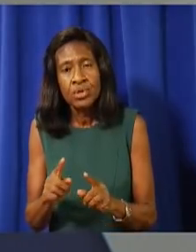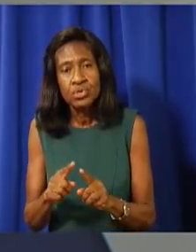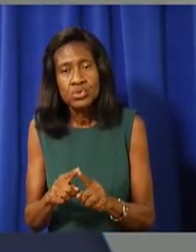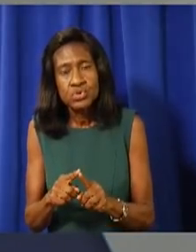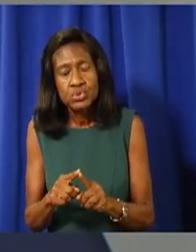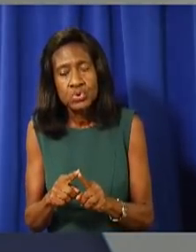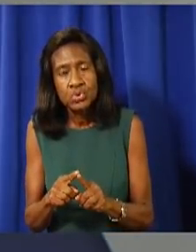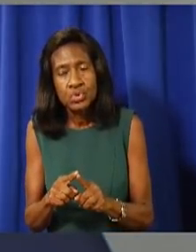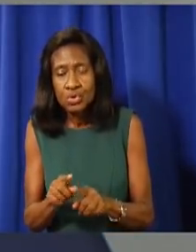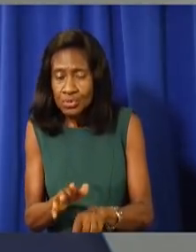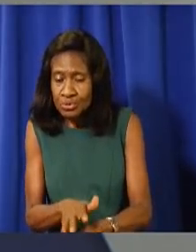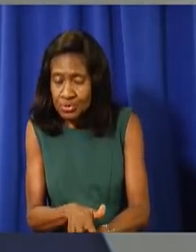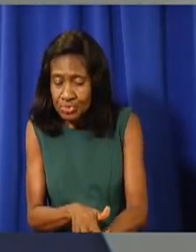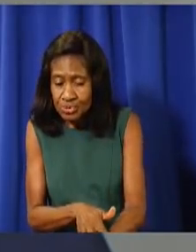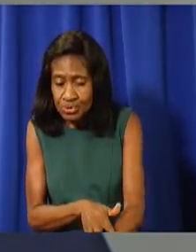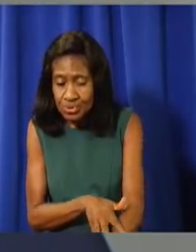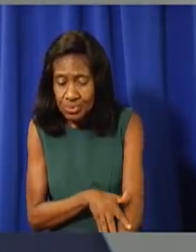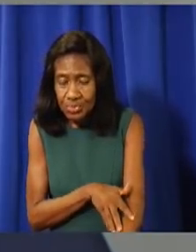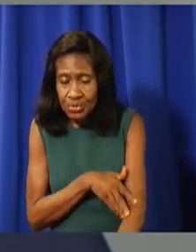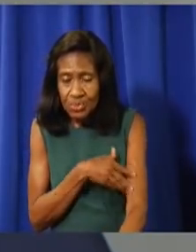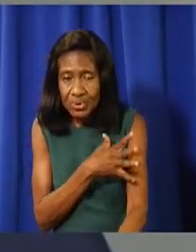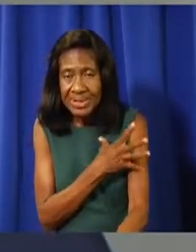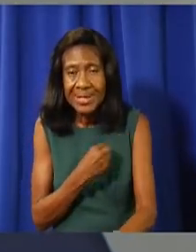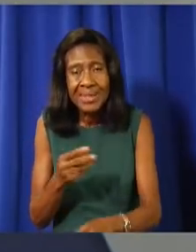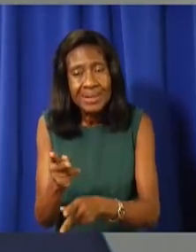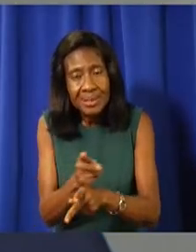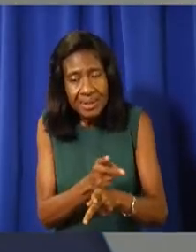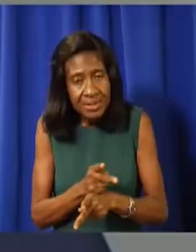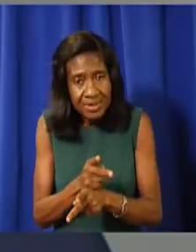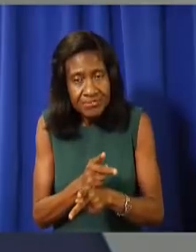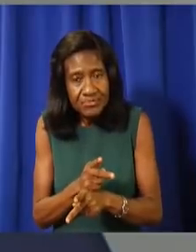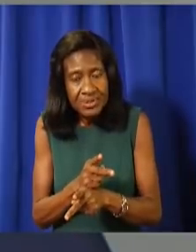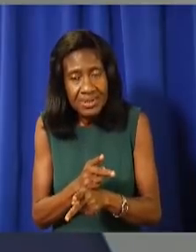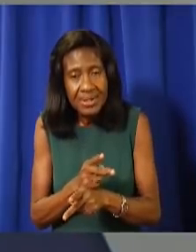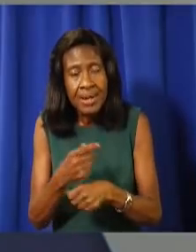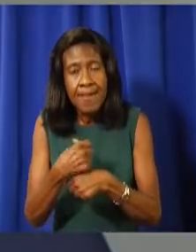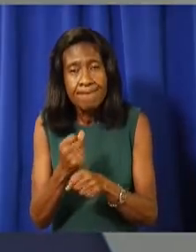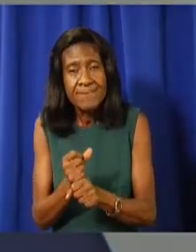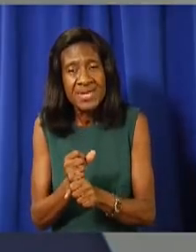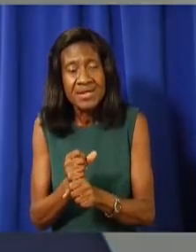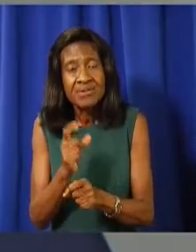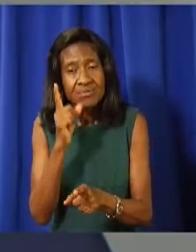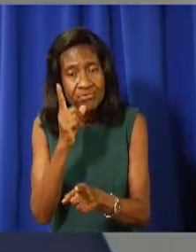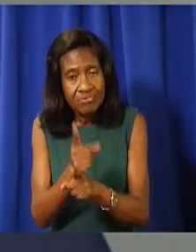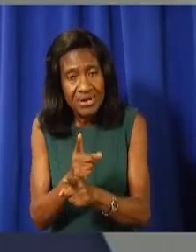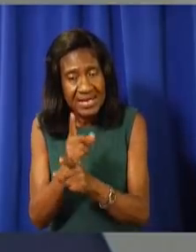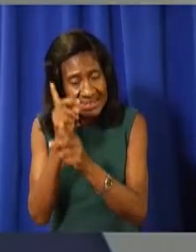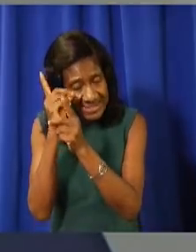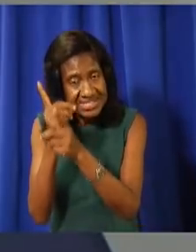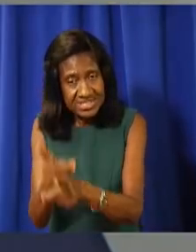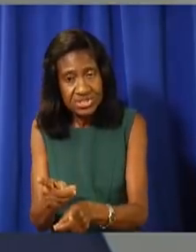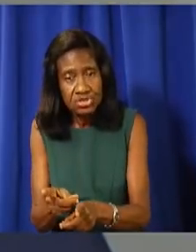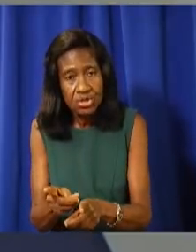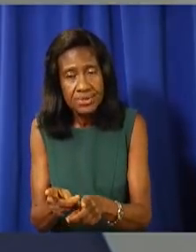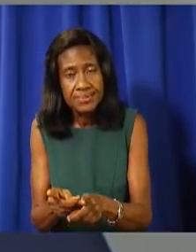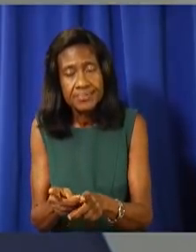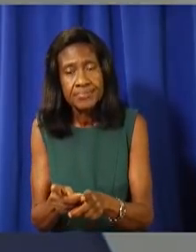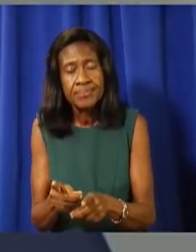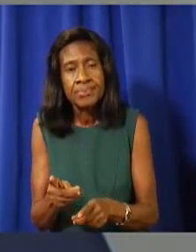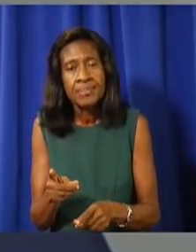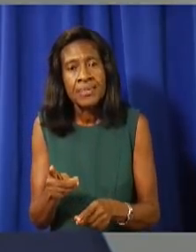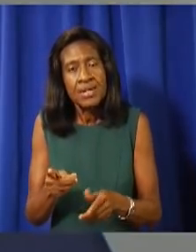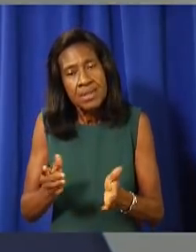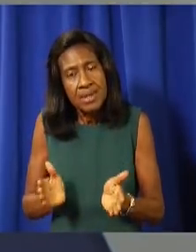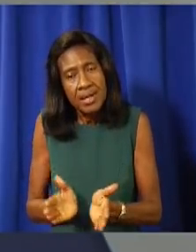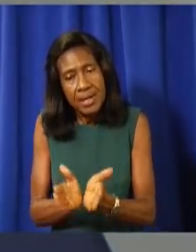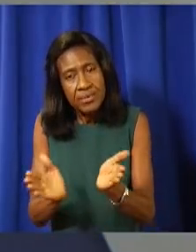cautiously and carefully take the appropriate decisions at the appropriate time. I would urge the